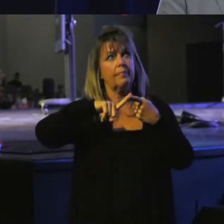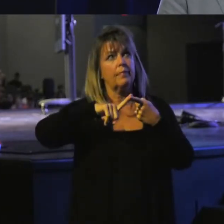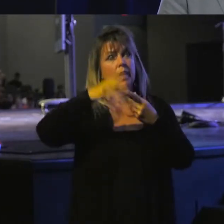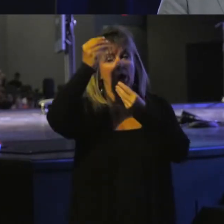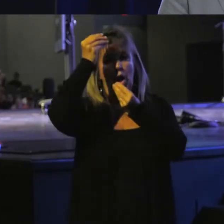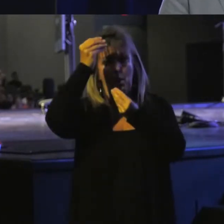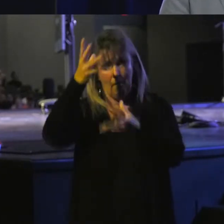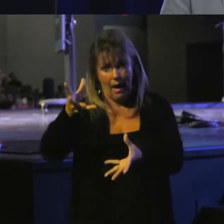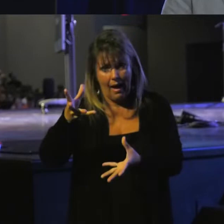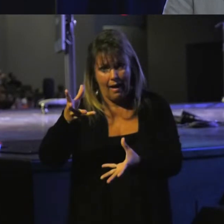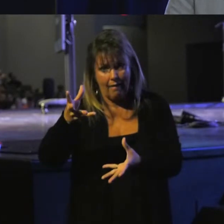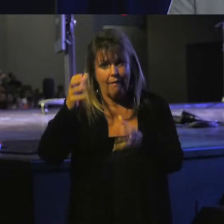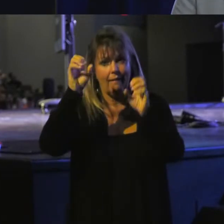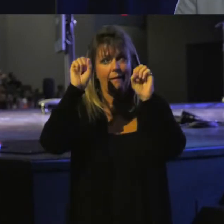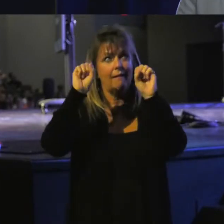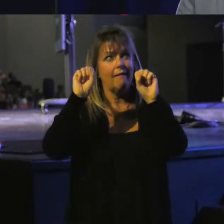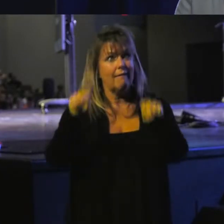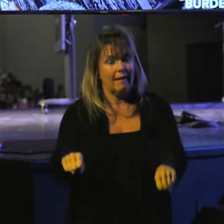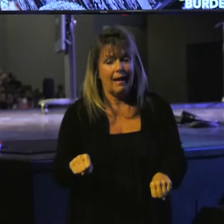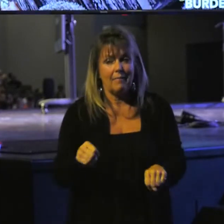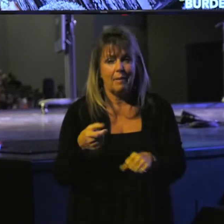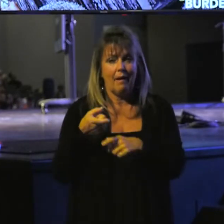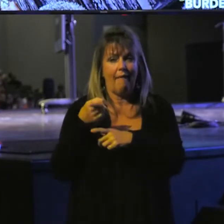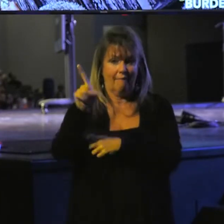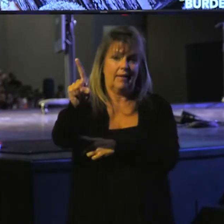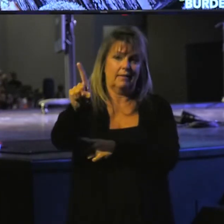obeying can be offensive.